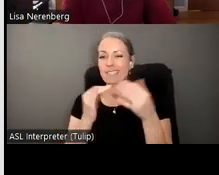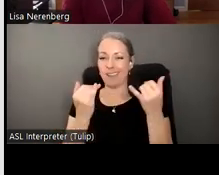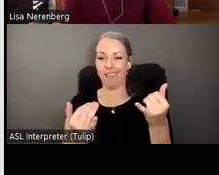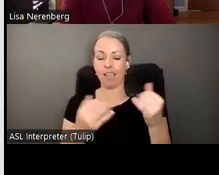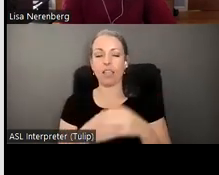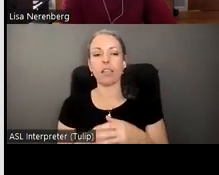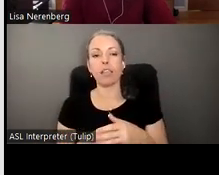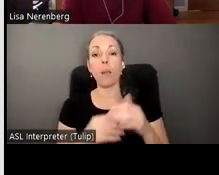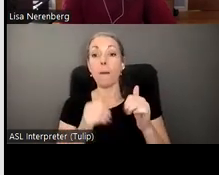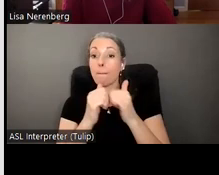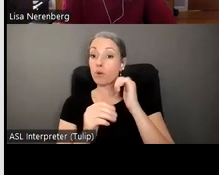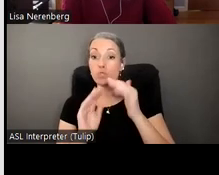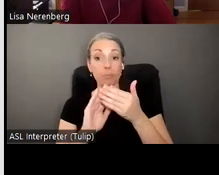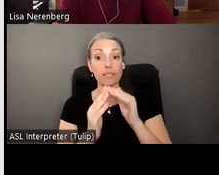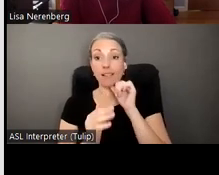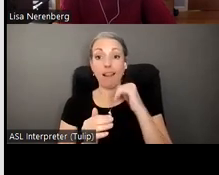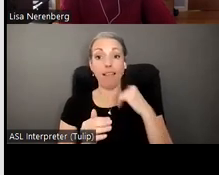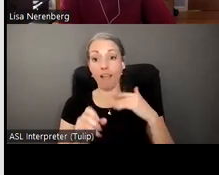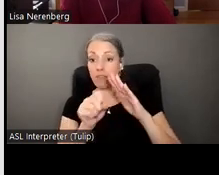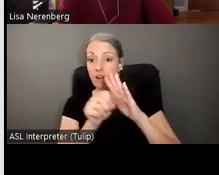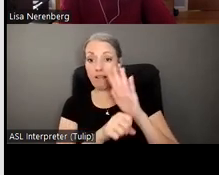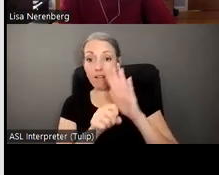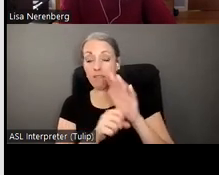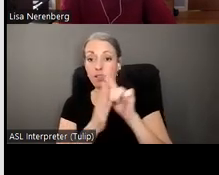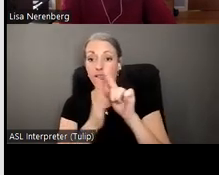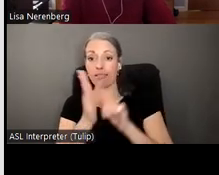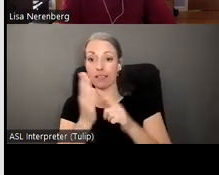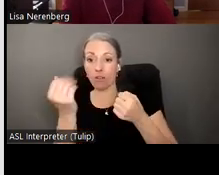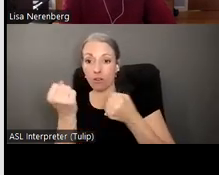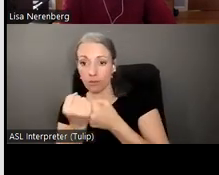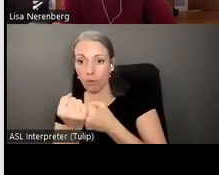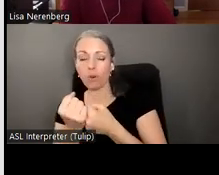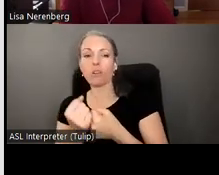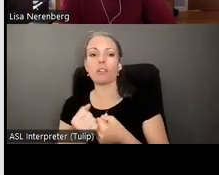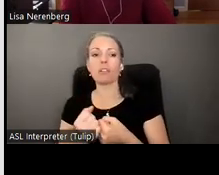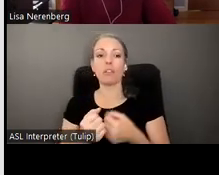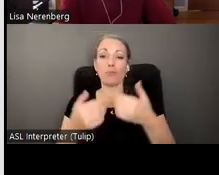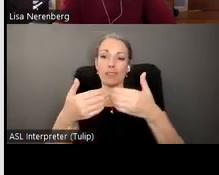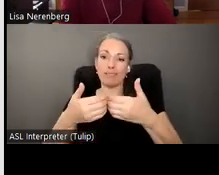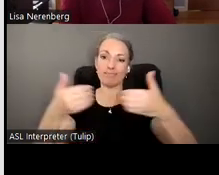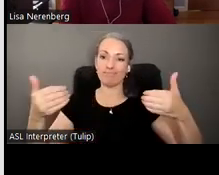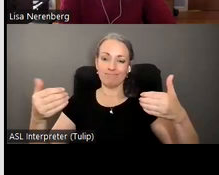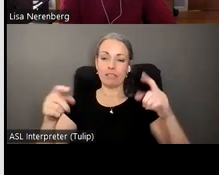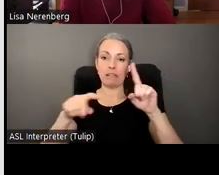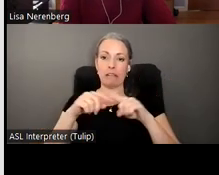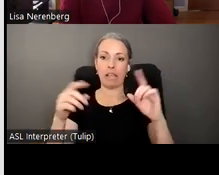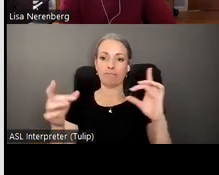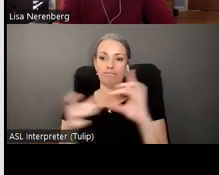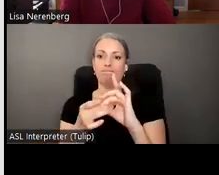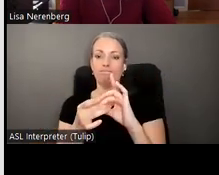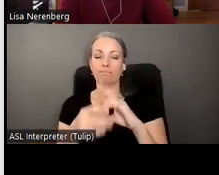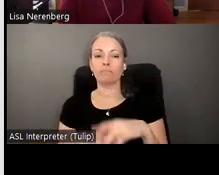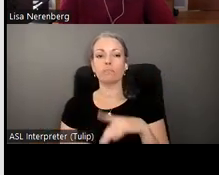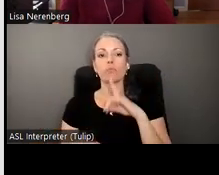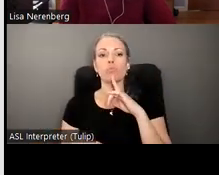communities don't have nearly enough legal aid which is a gap that they often can't fill on their own it requires